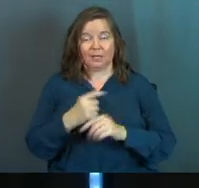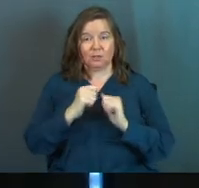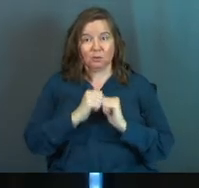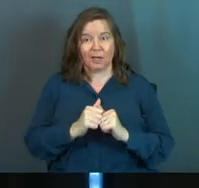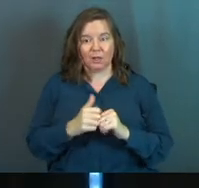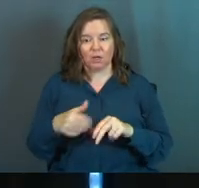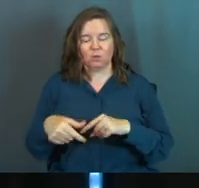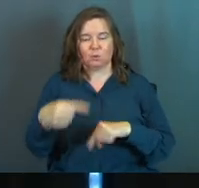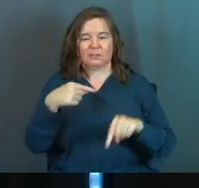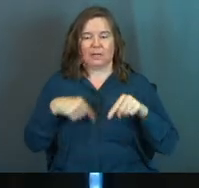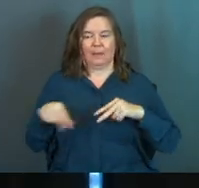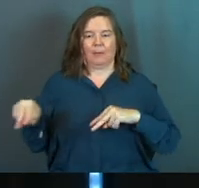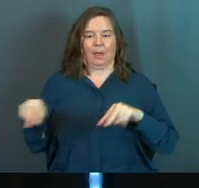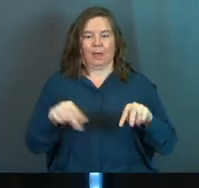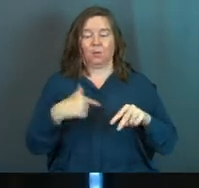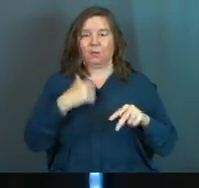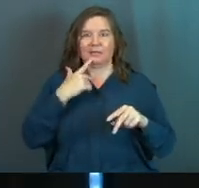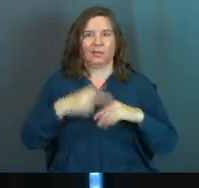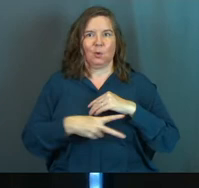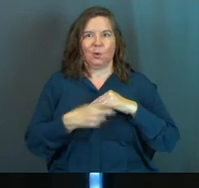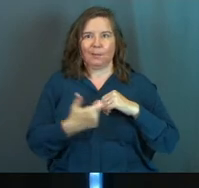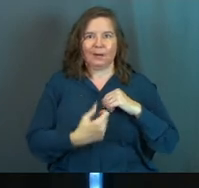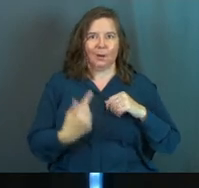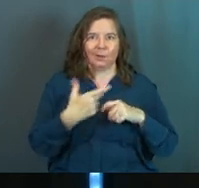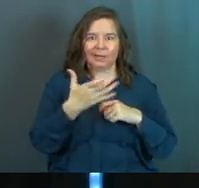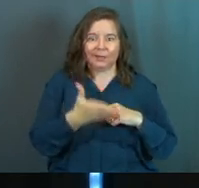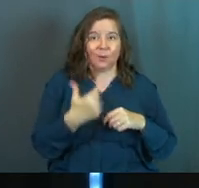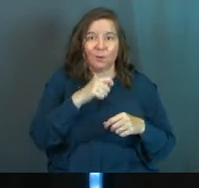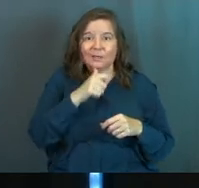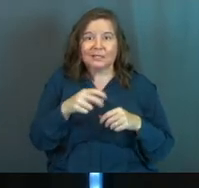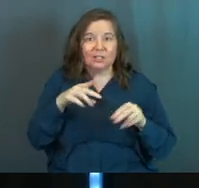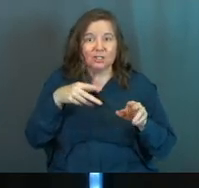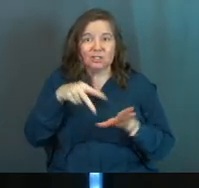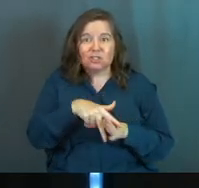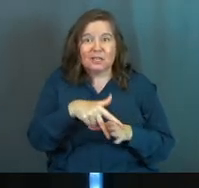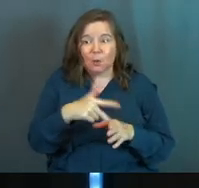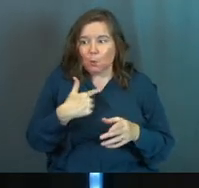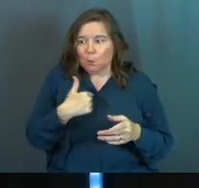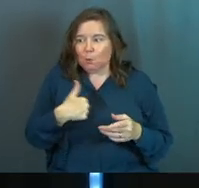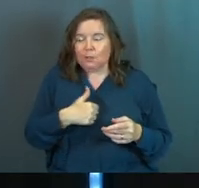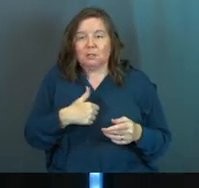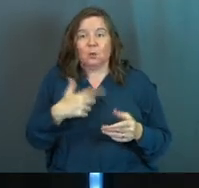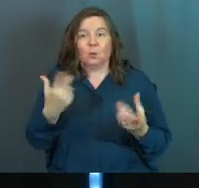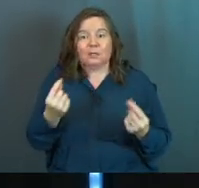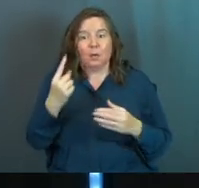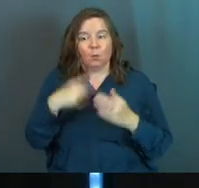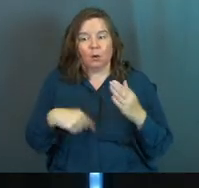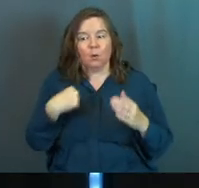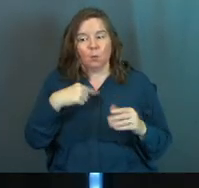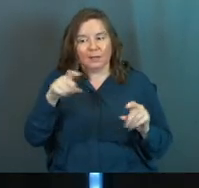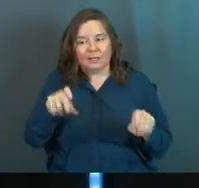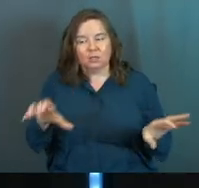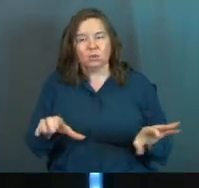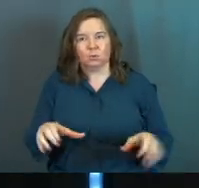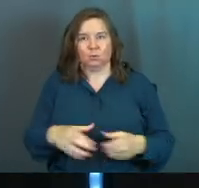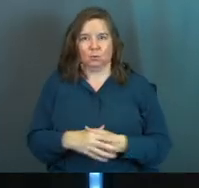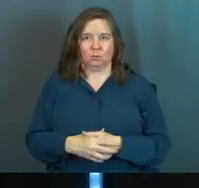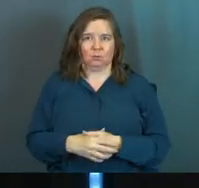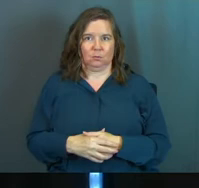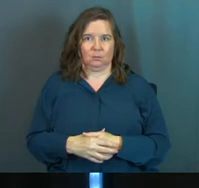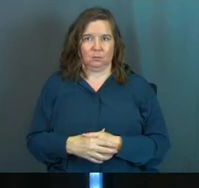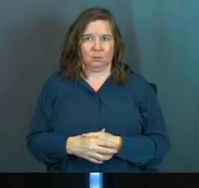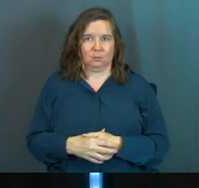together, and you stand back from it, and we didn't rob anybody to get there, right? We didn't cheat. We just, we did what we needed to do,